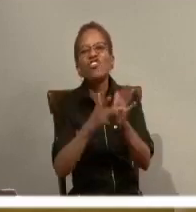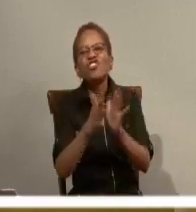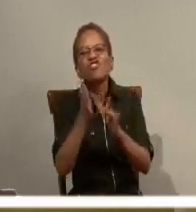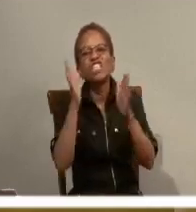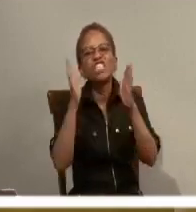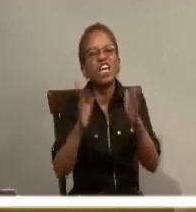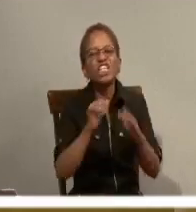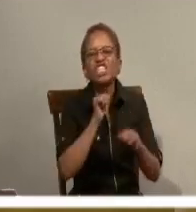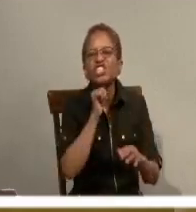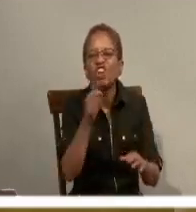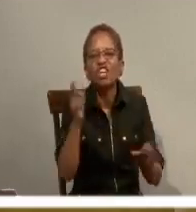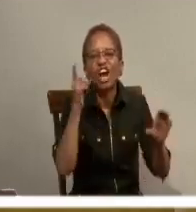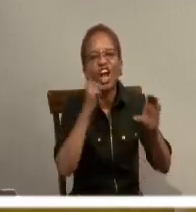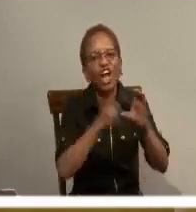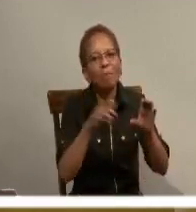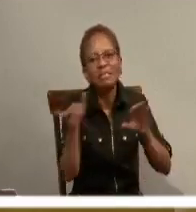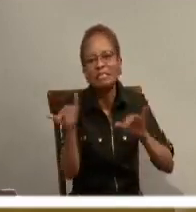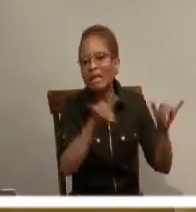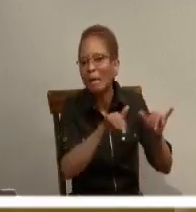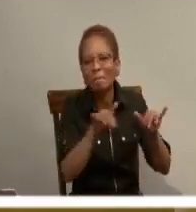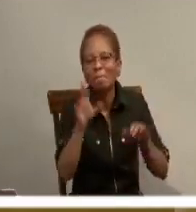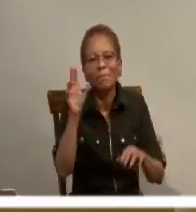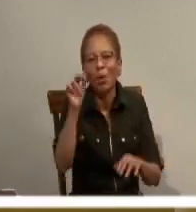has first called you into being.